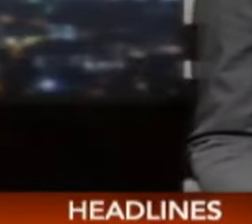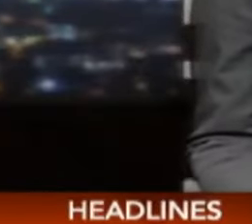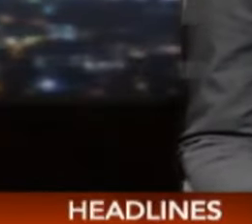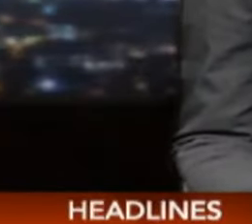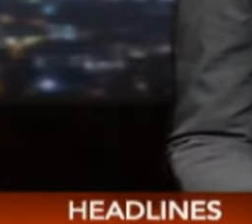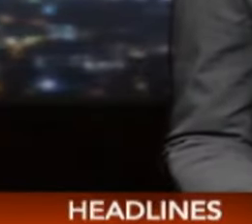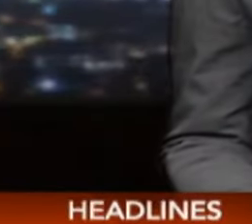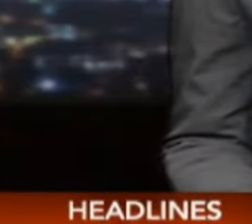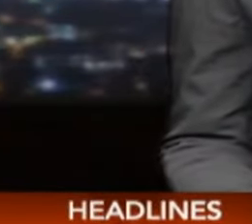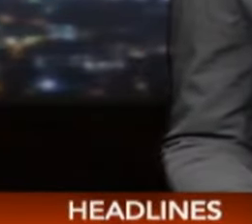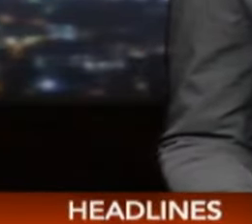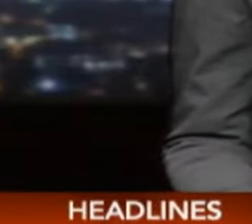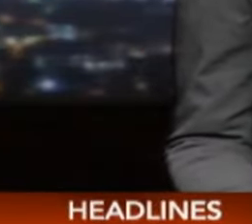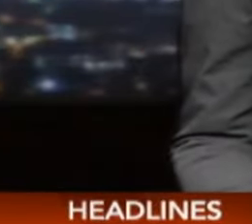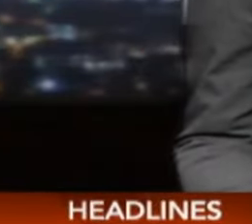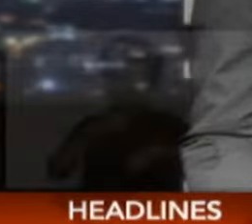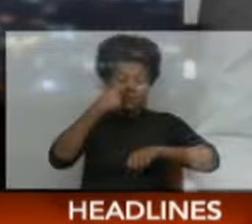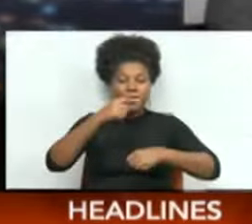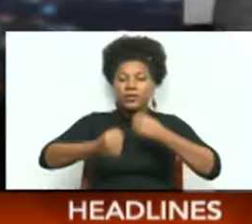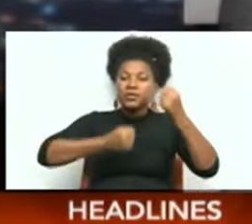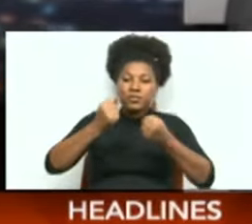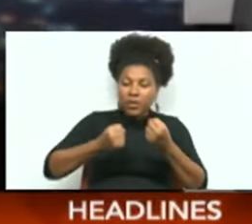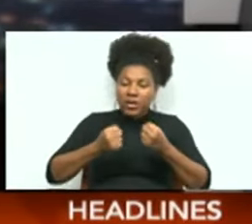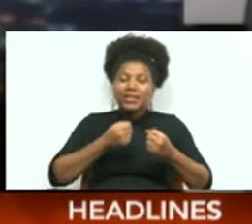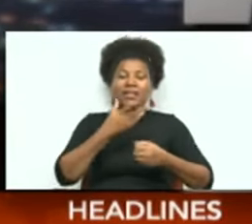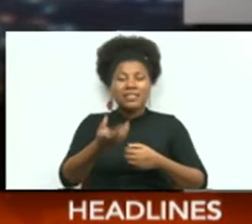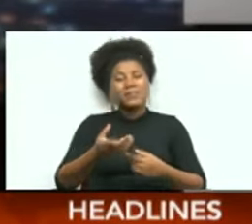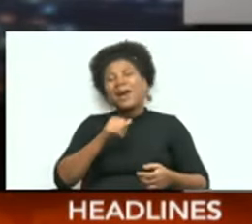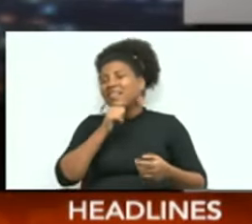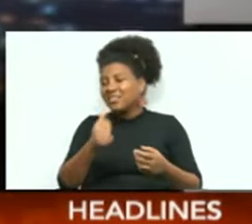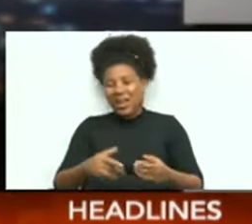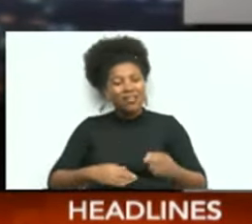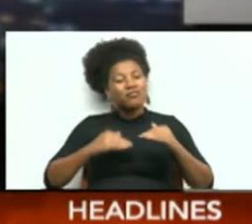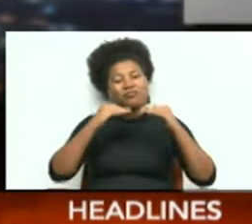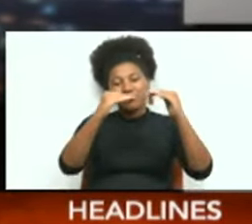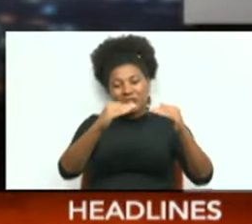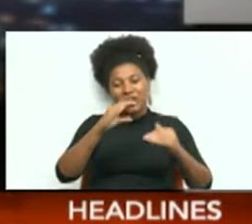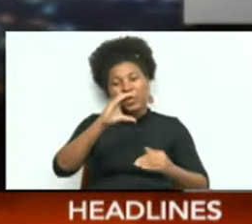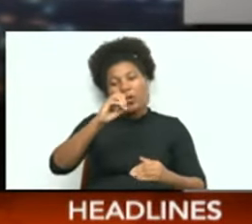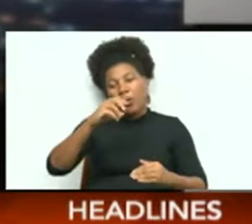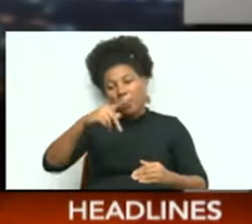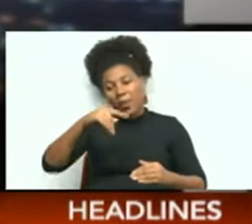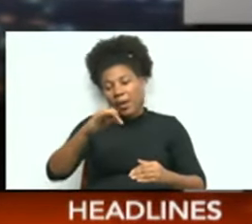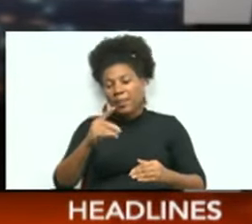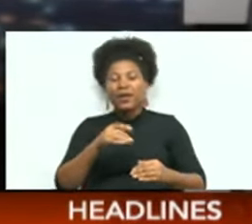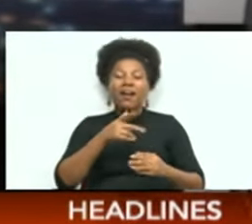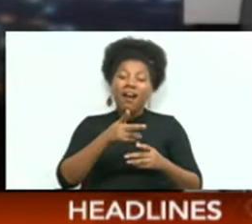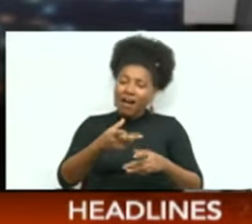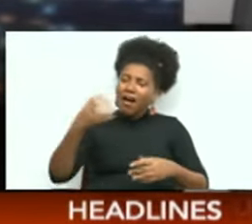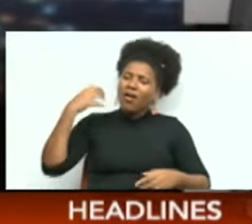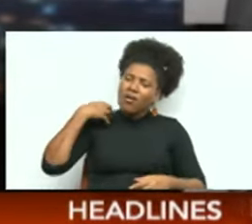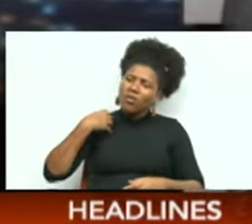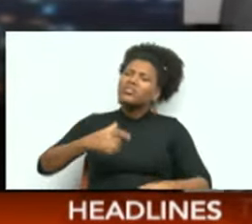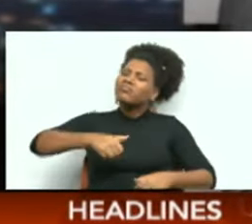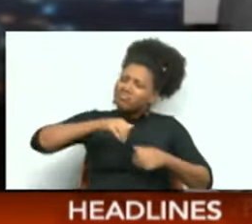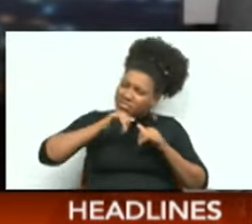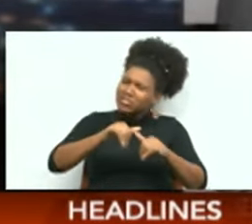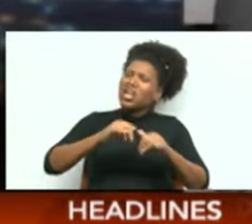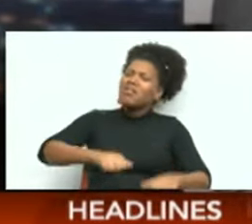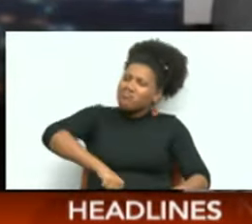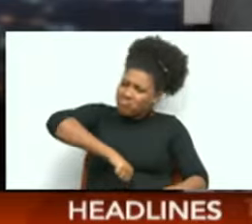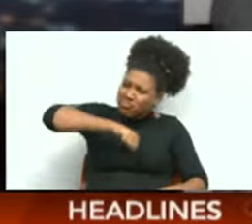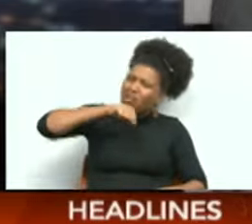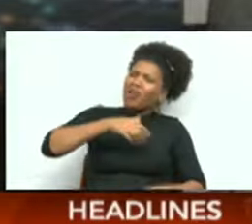Welcome back. It's time for sport. Despite falling short of their goals, Soca Warriors head coach Angus Eve is proud of the newest group to wear the national senior team shirt.